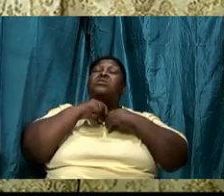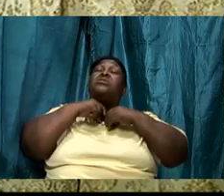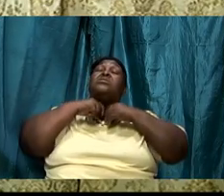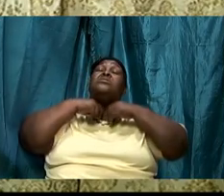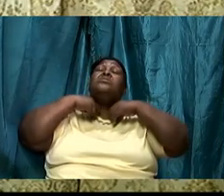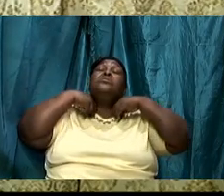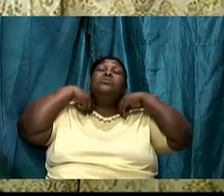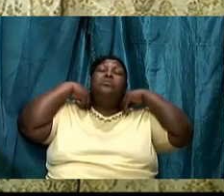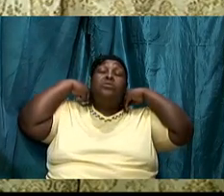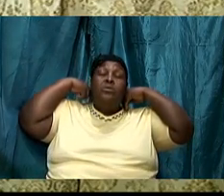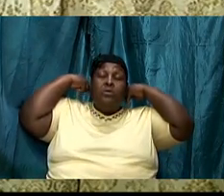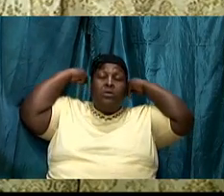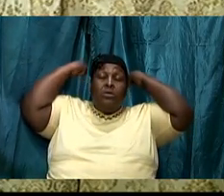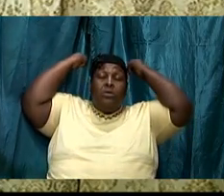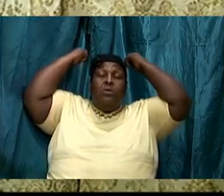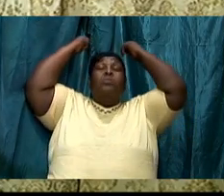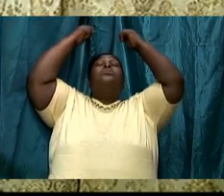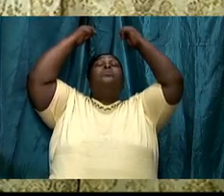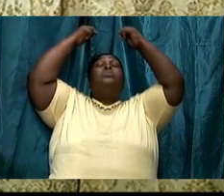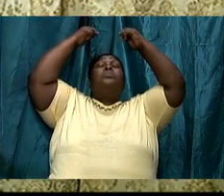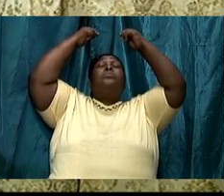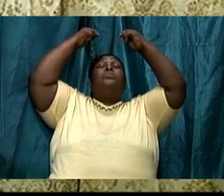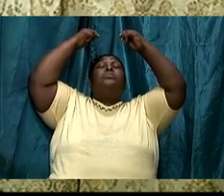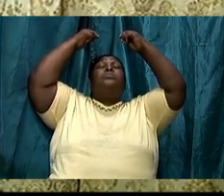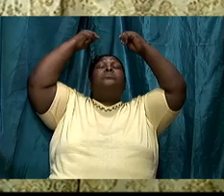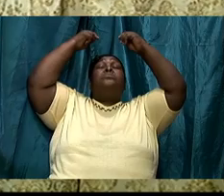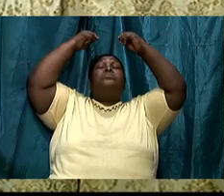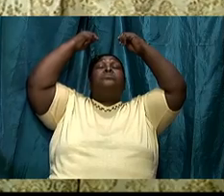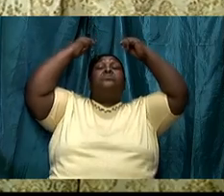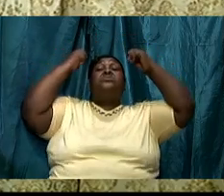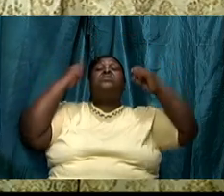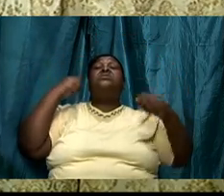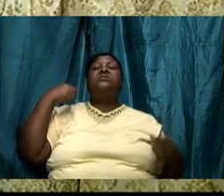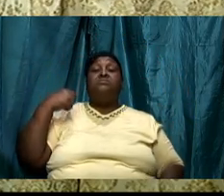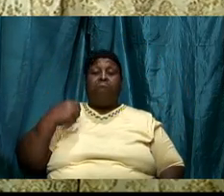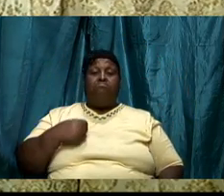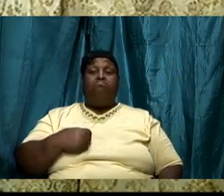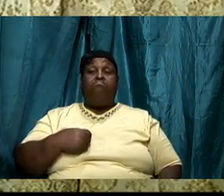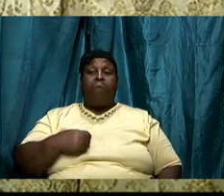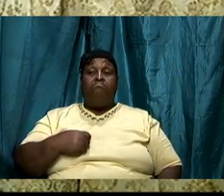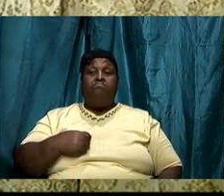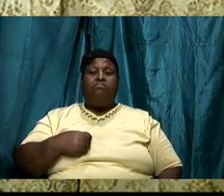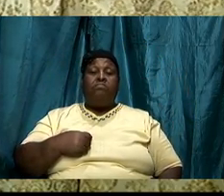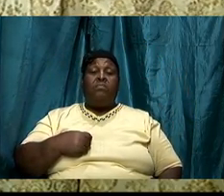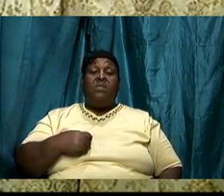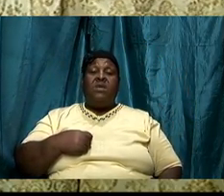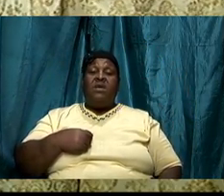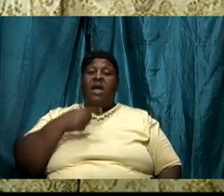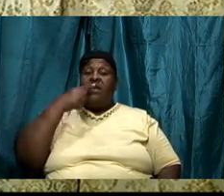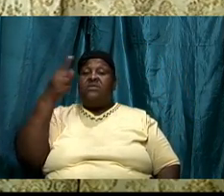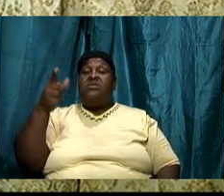and you turn to another one and it says go and do likewise